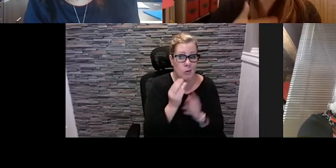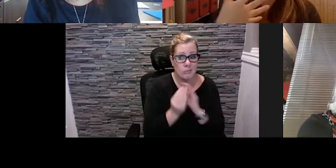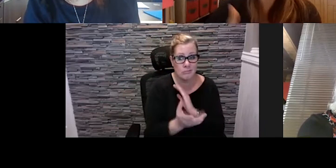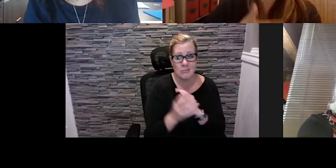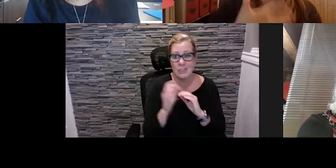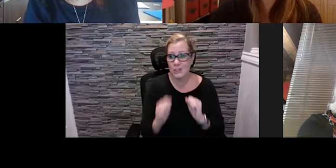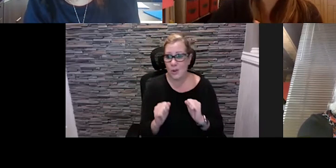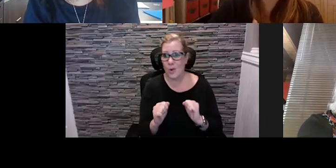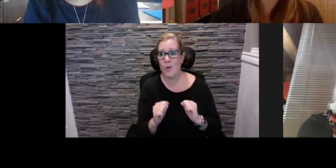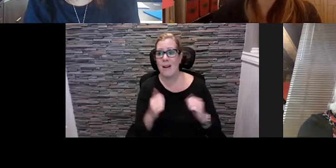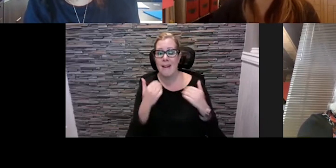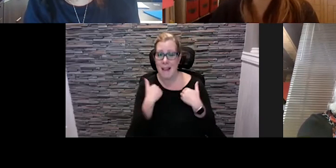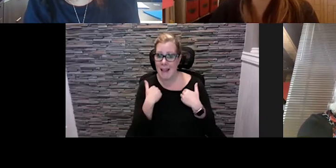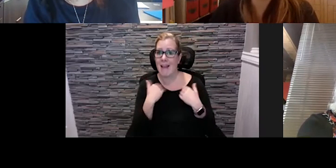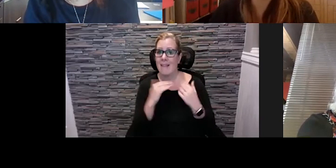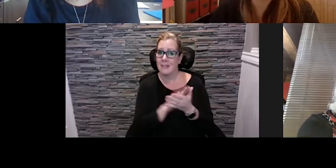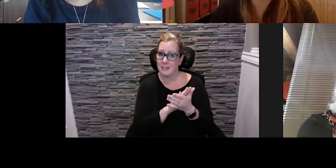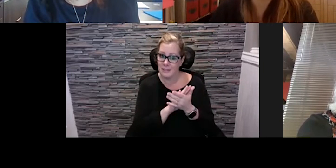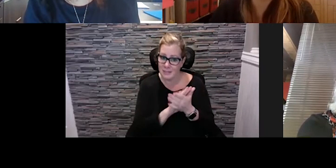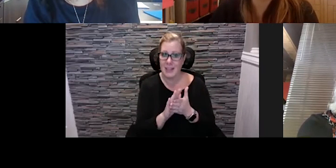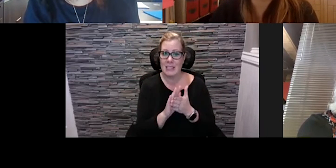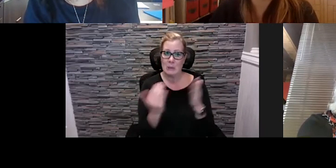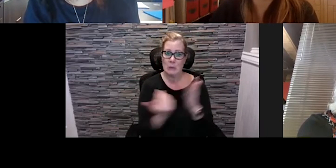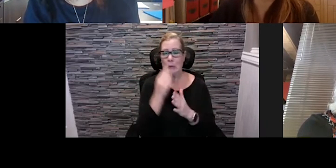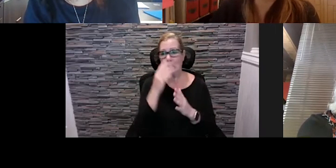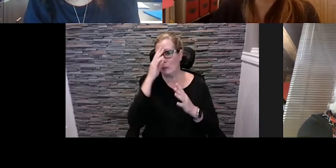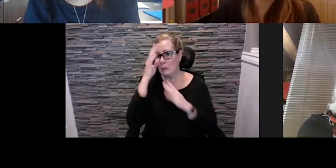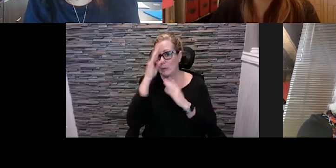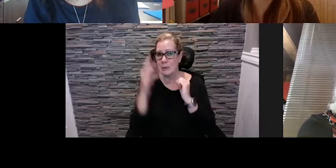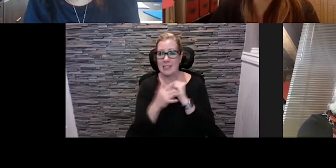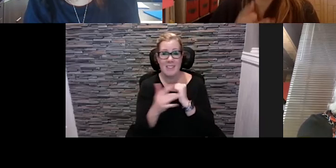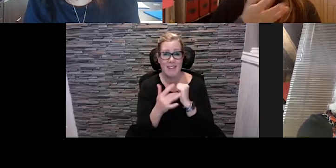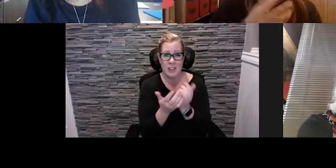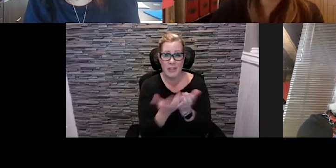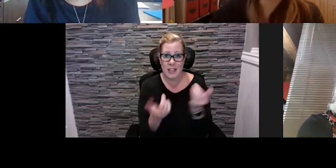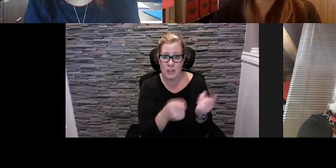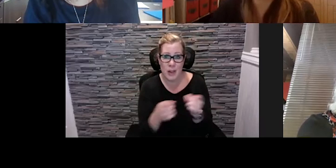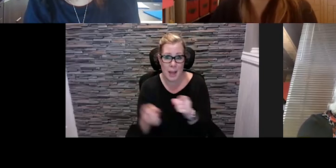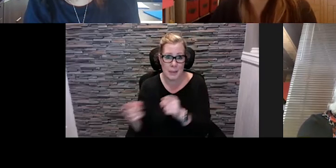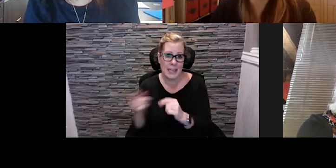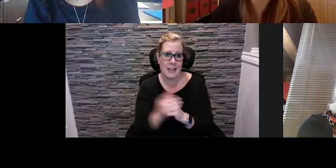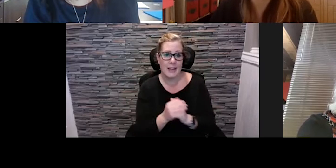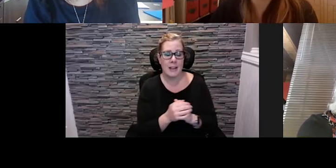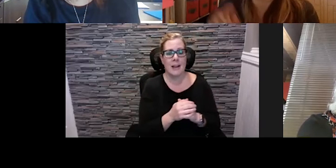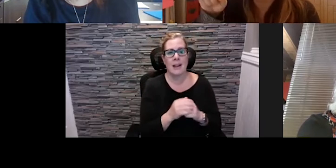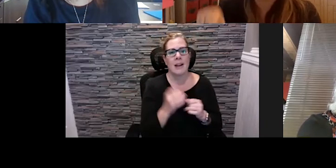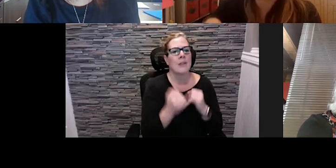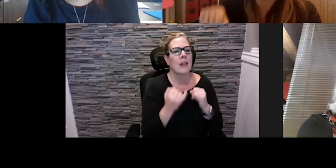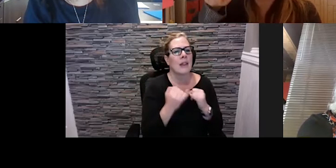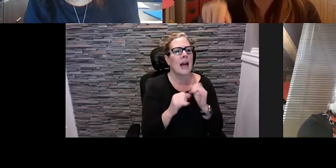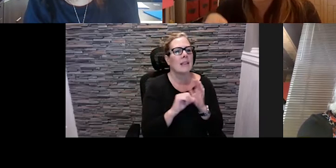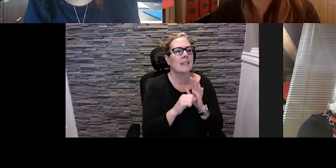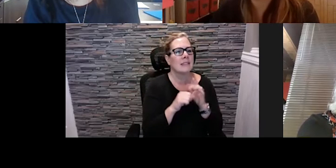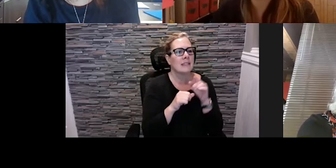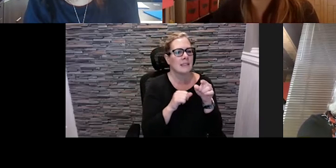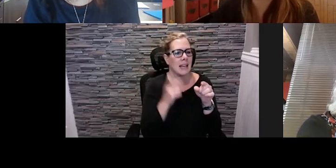there are these kinds of technology and technical innovations that are happening and then the last thing i would just ask kaylee and sherry is i see